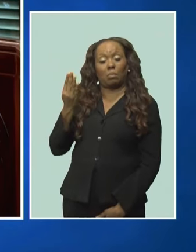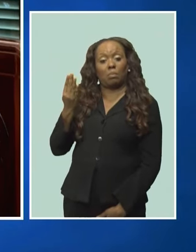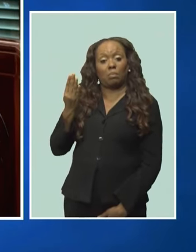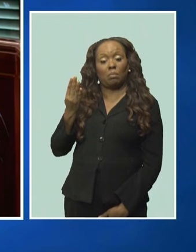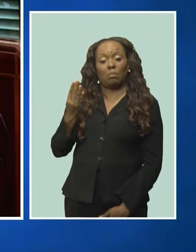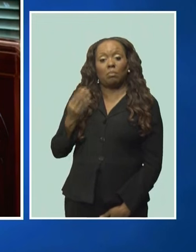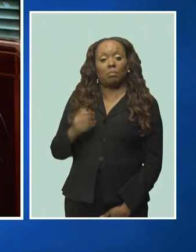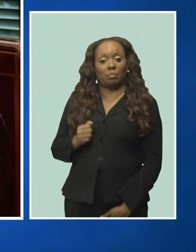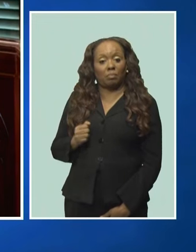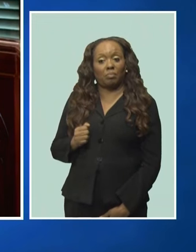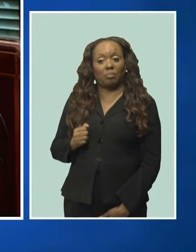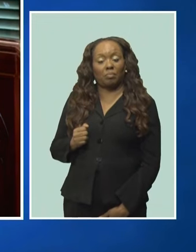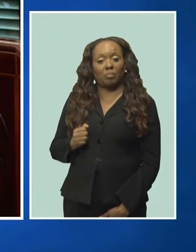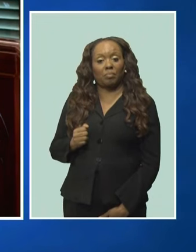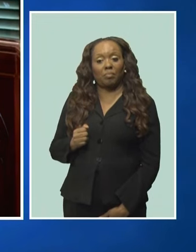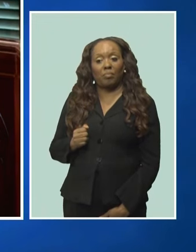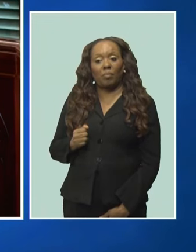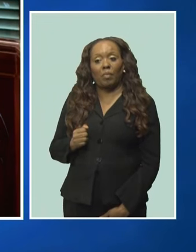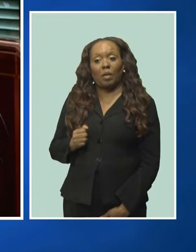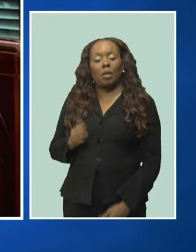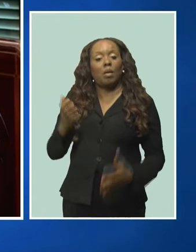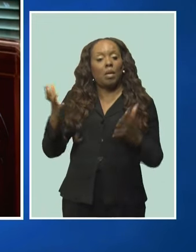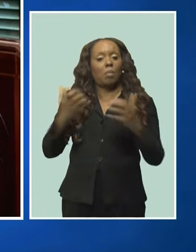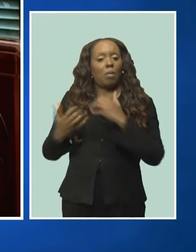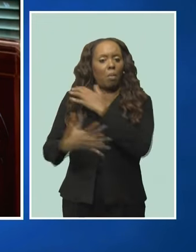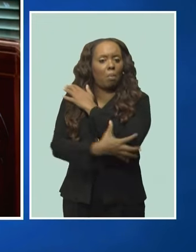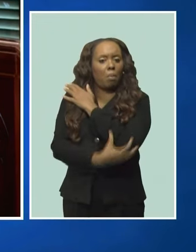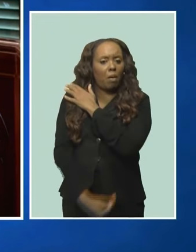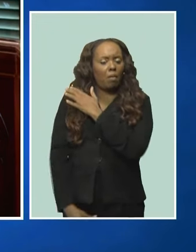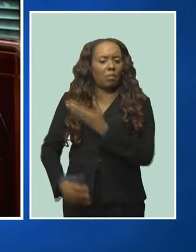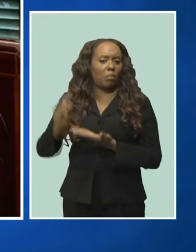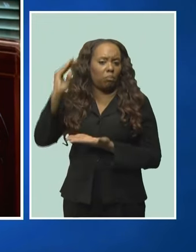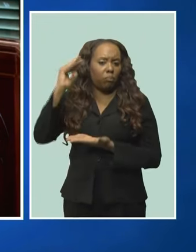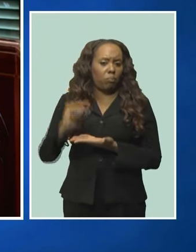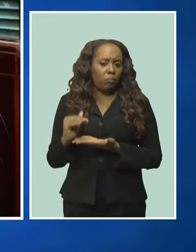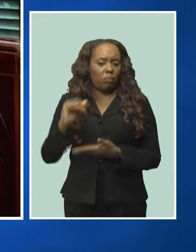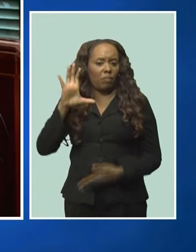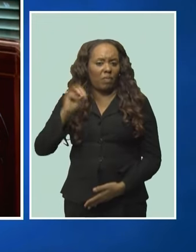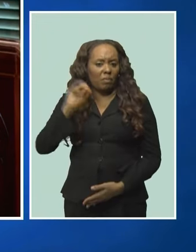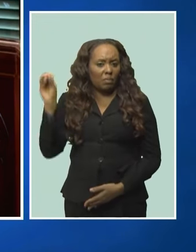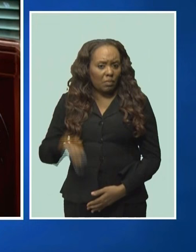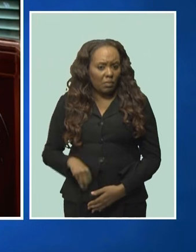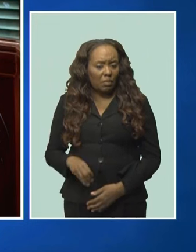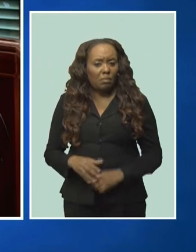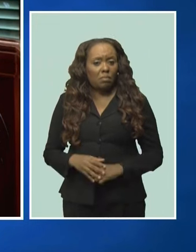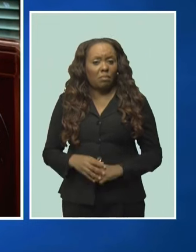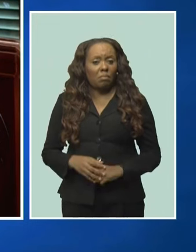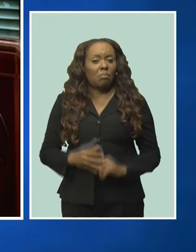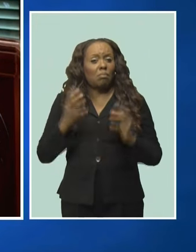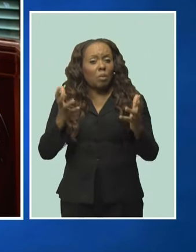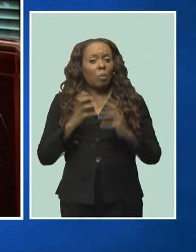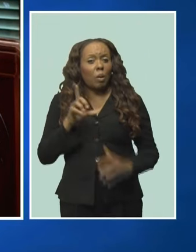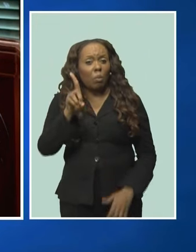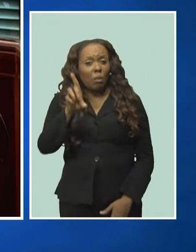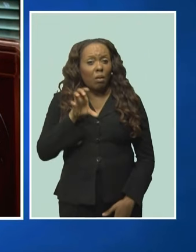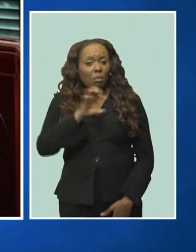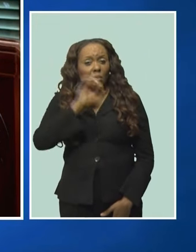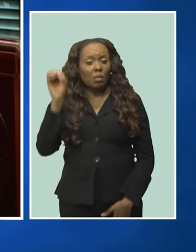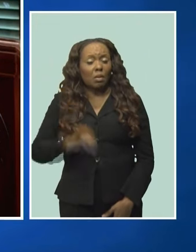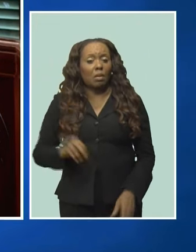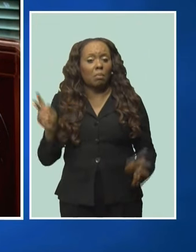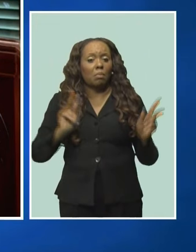% reduction in the poverty rate in this country, ensuring that 100% of the population also has access